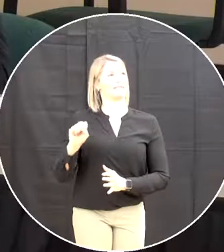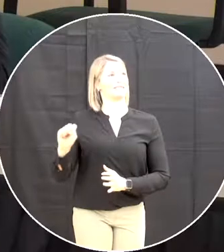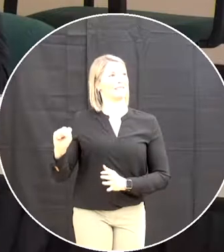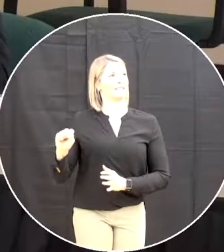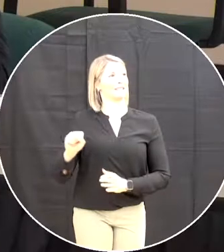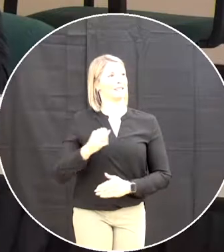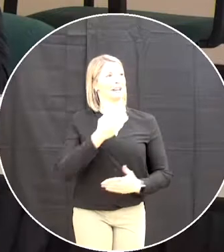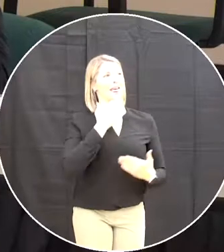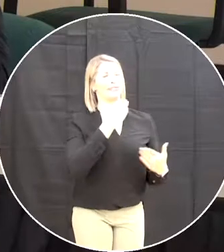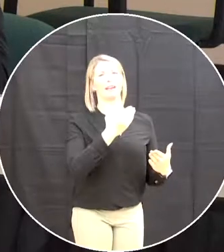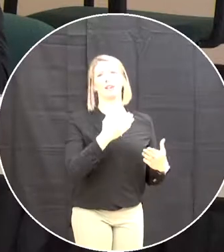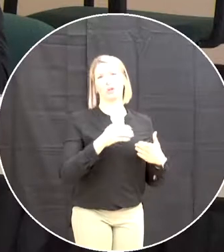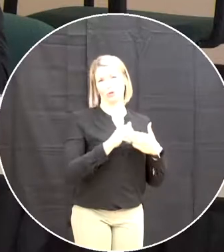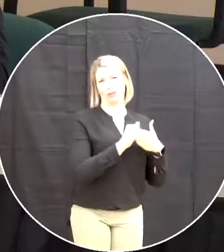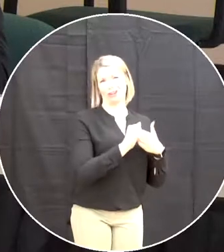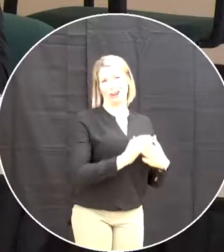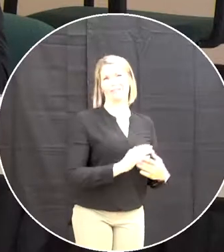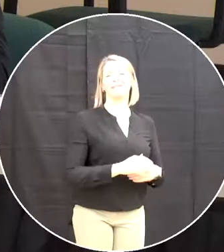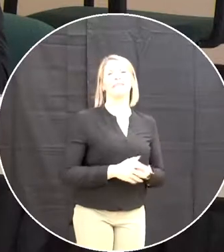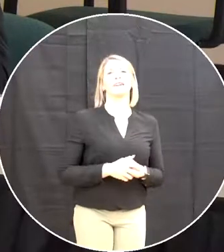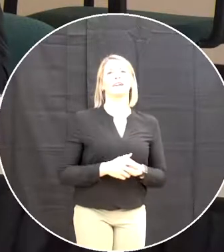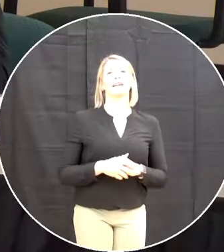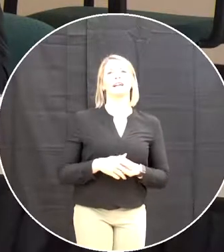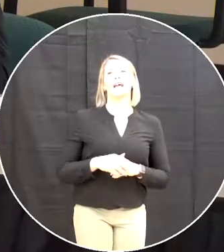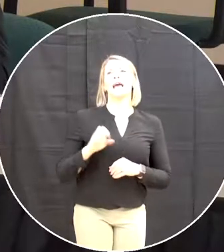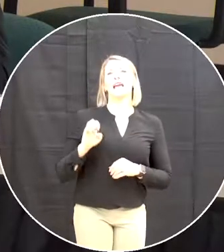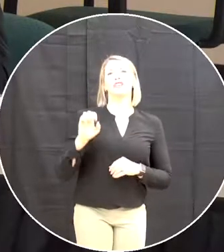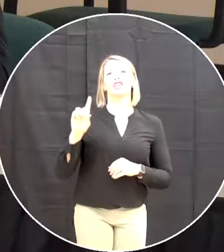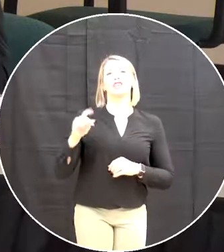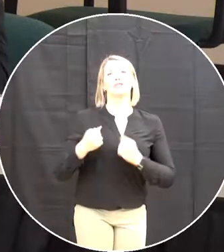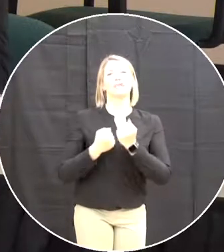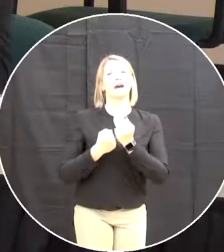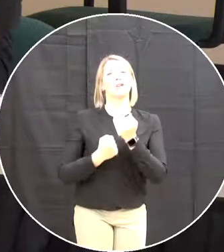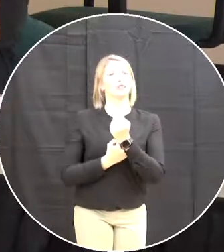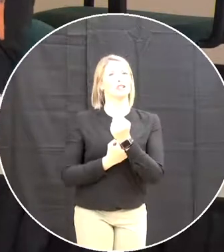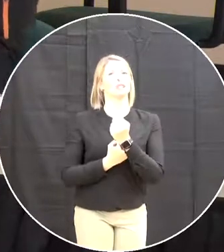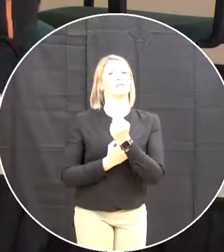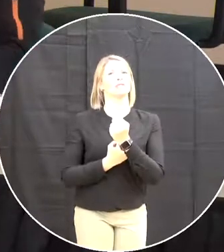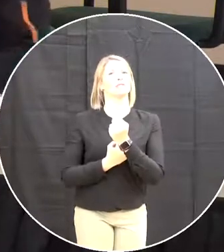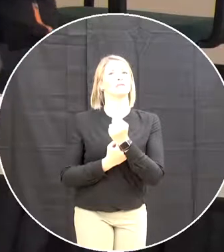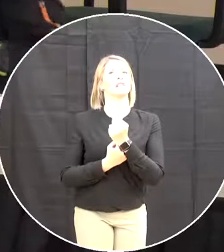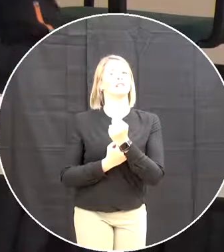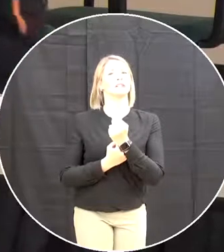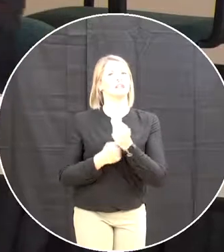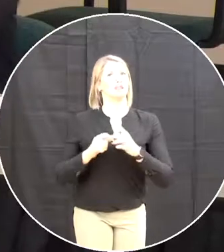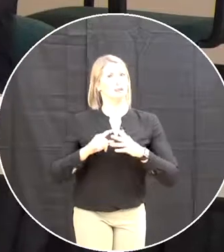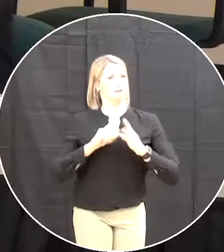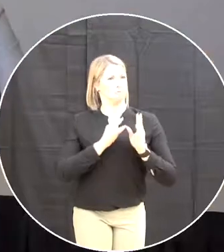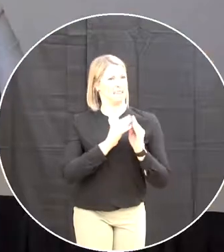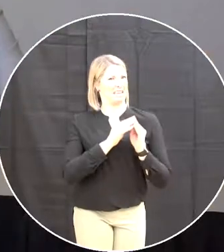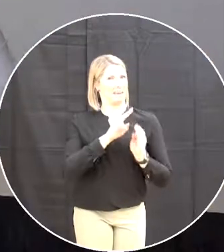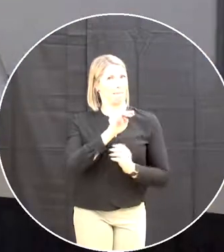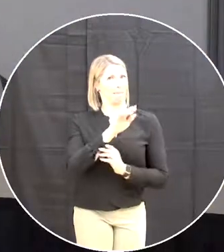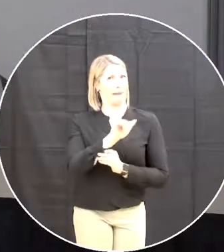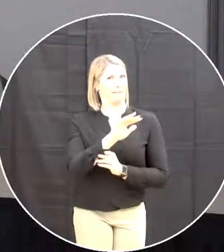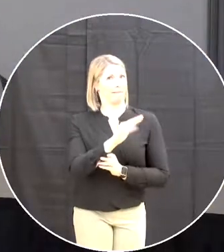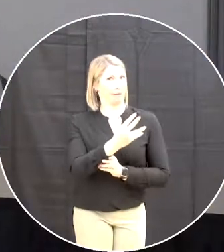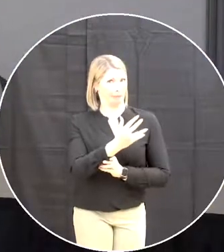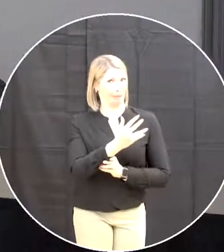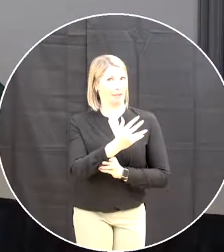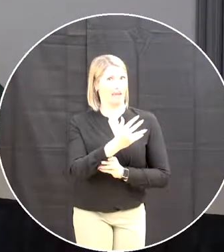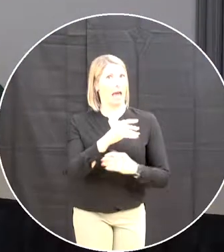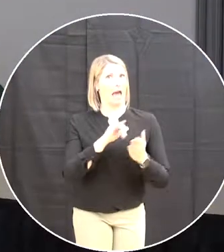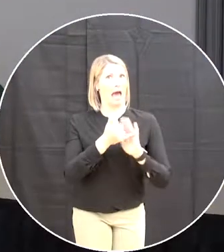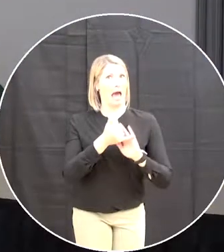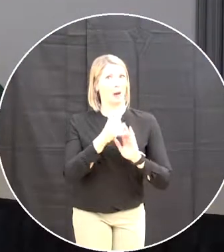you mr chair the newfoundland education foundation met on may 5th via zoom and our